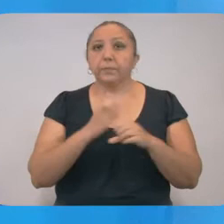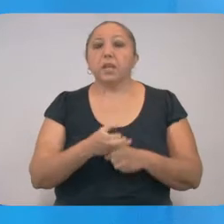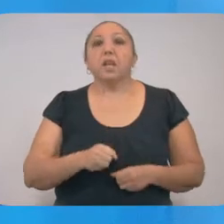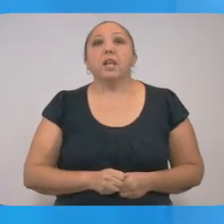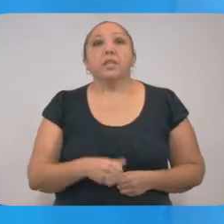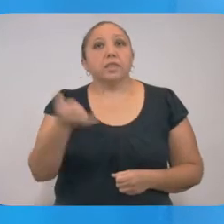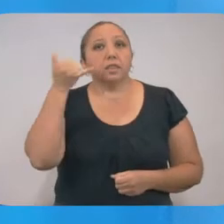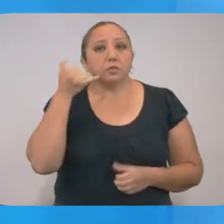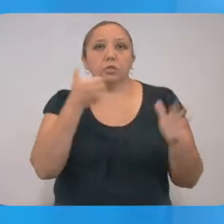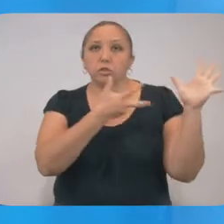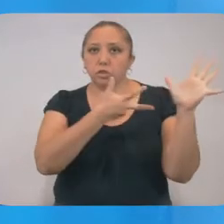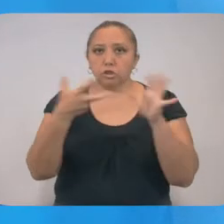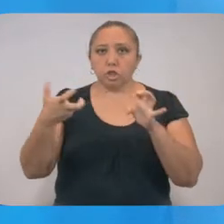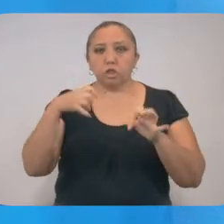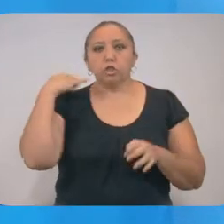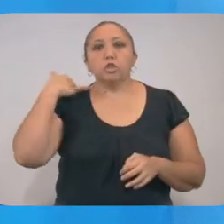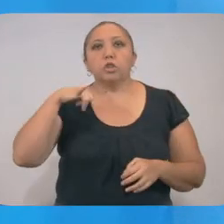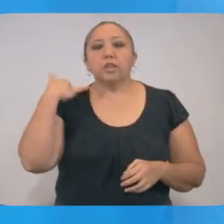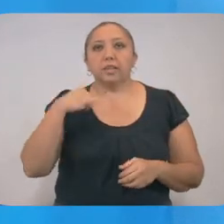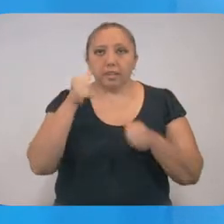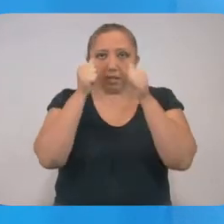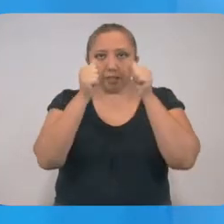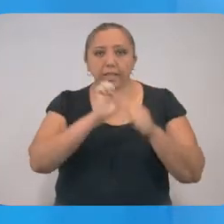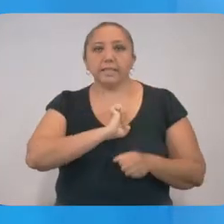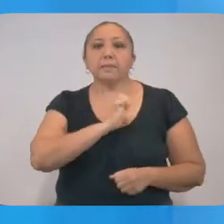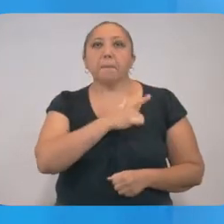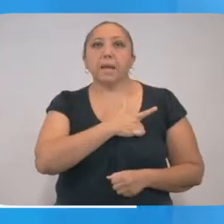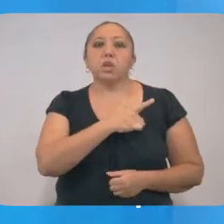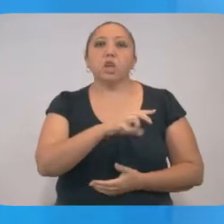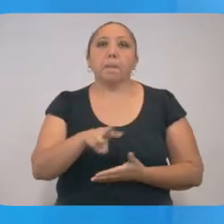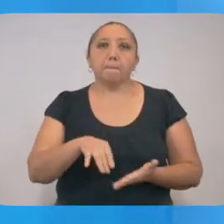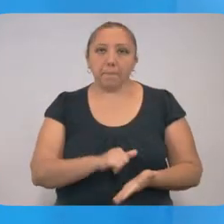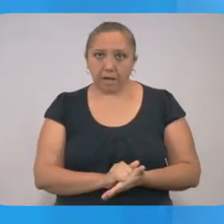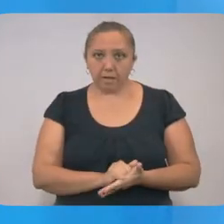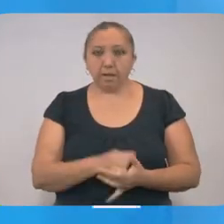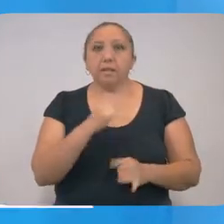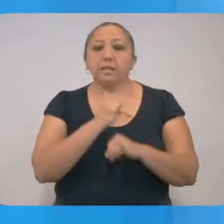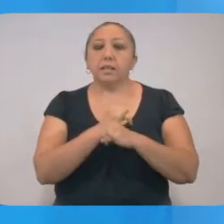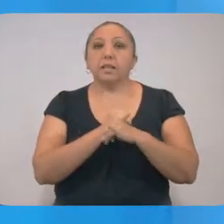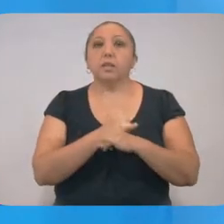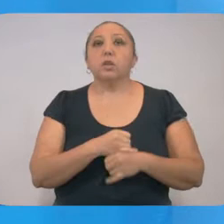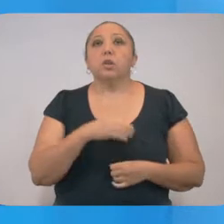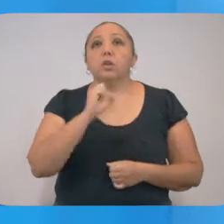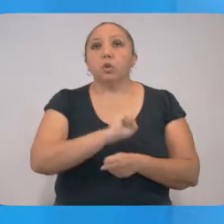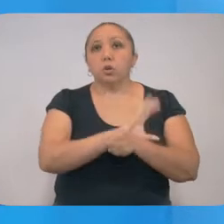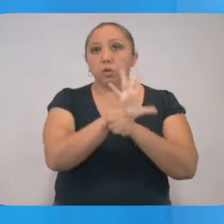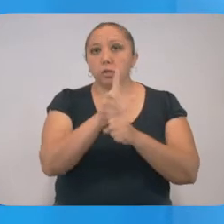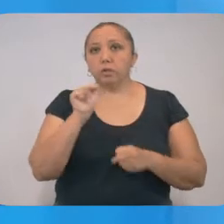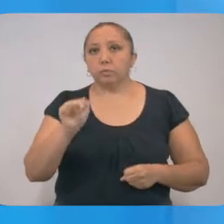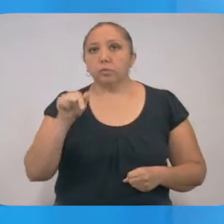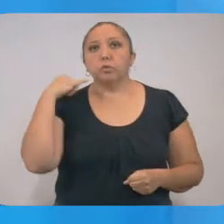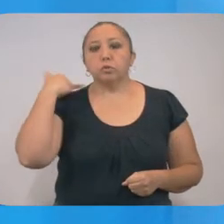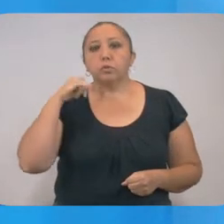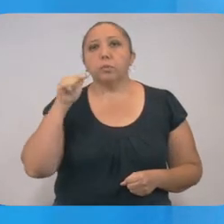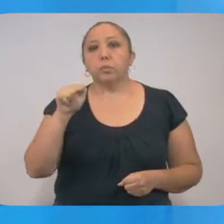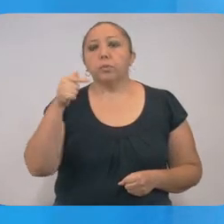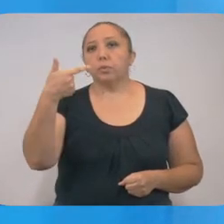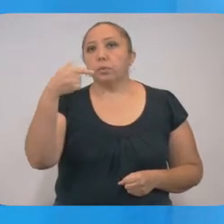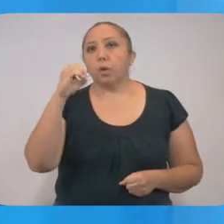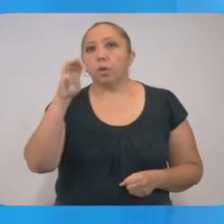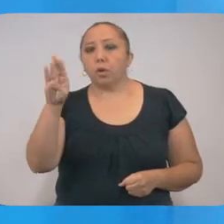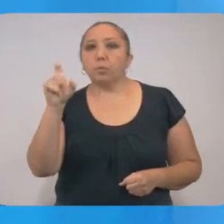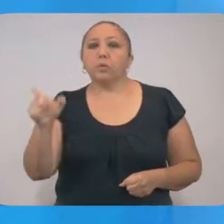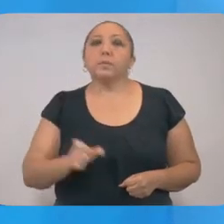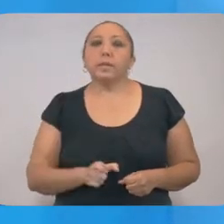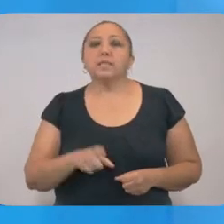The telephone line 800 Yucatán is in Spanish and in May. The internet www.coronavirus.yucatán.gov